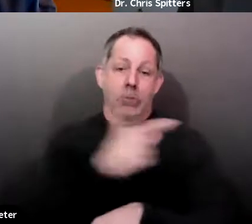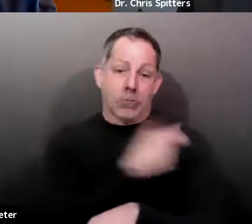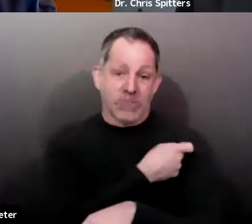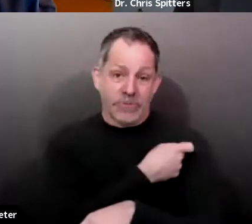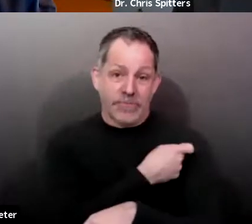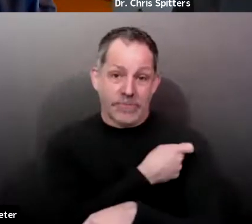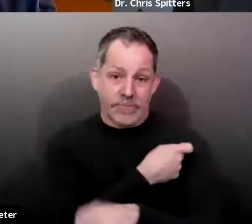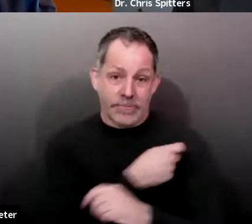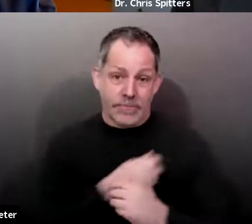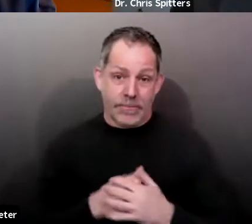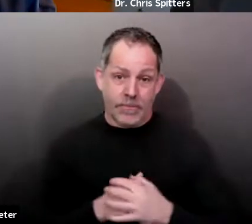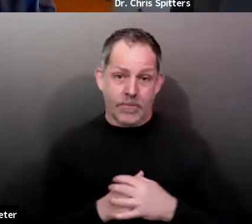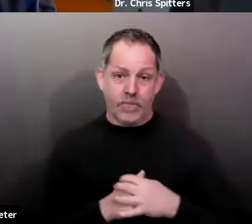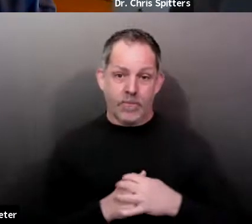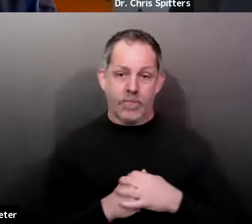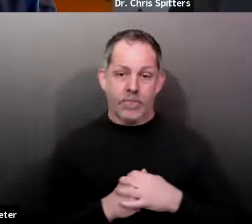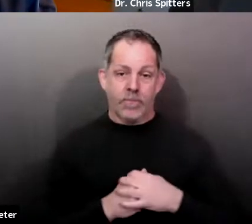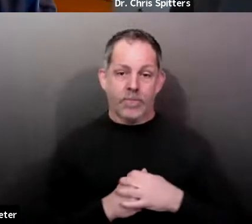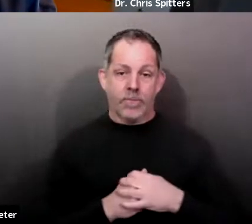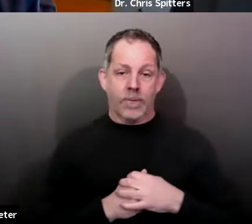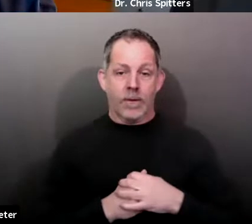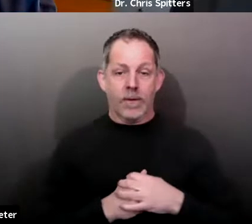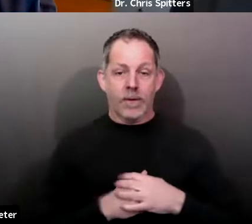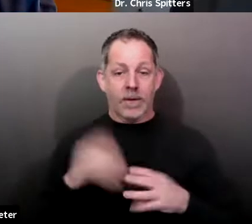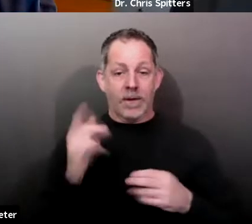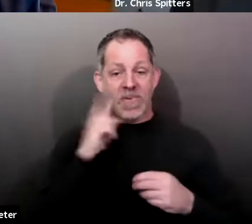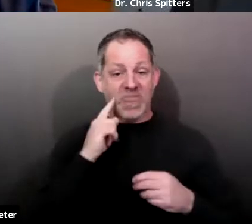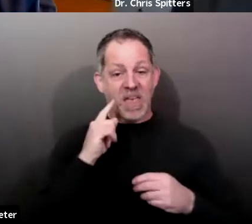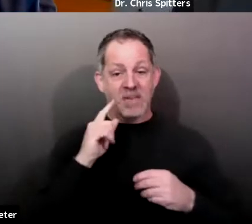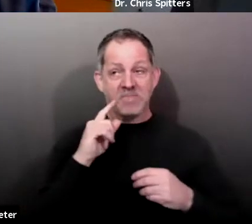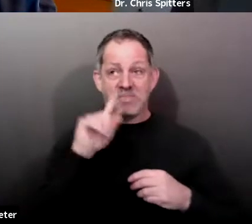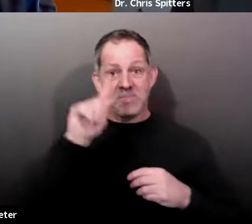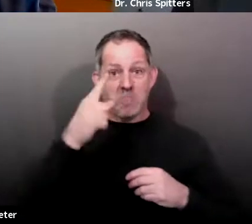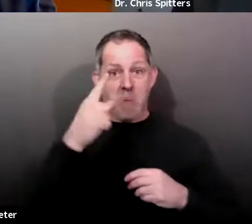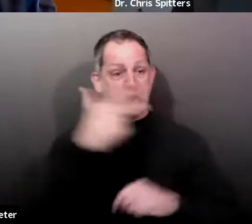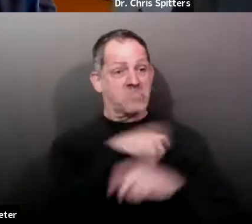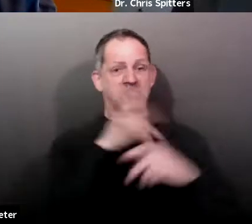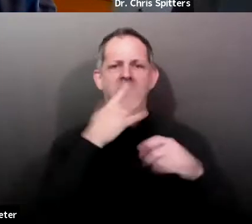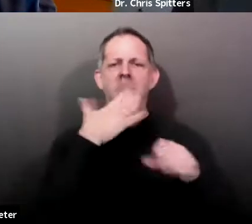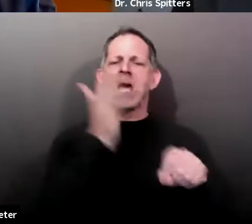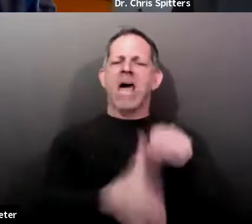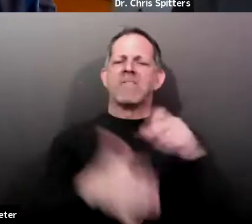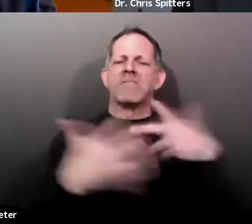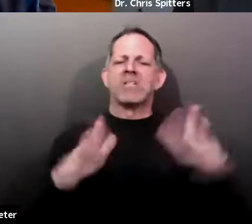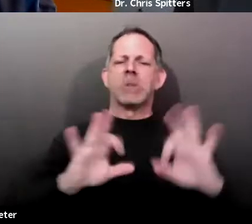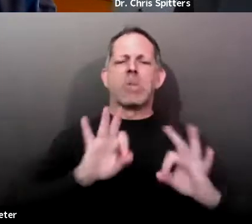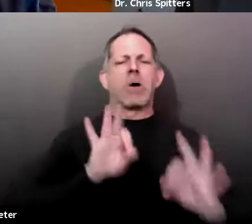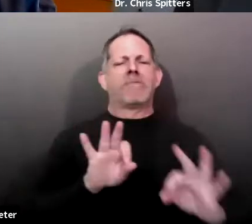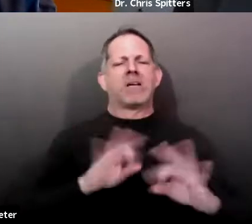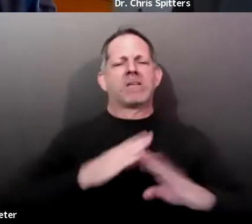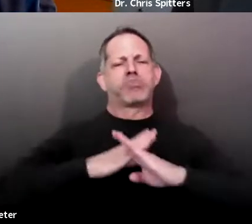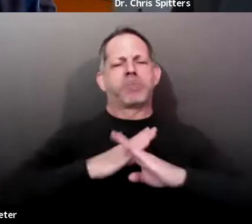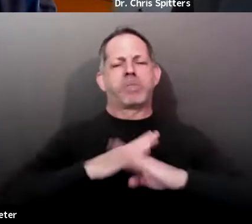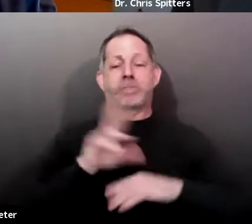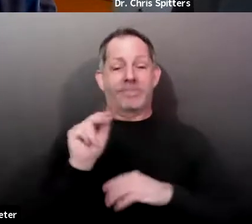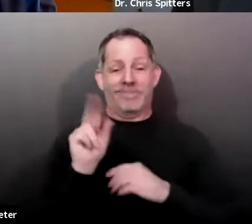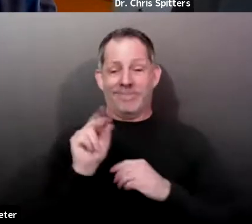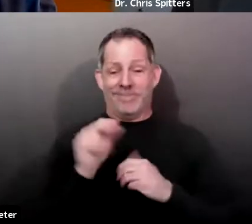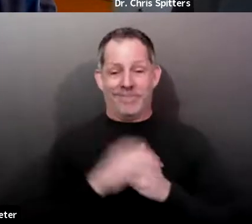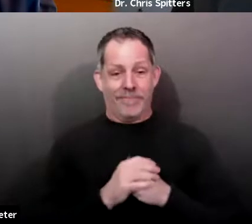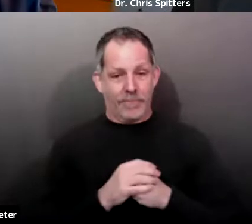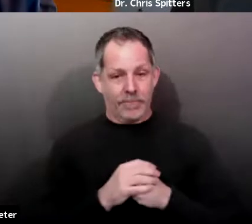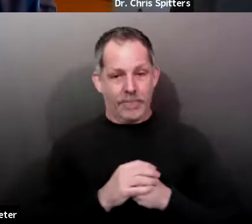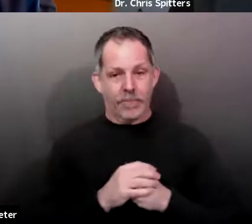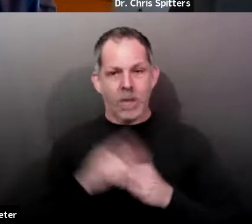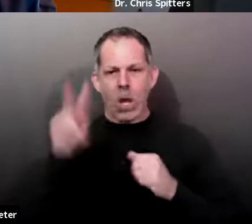way of doing good. So we, you know, we've made efforts to through our mass sites, people that have gotten the first dose that, you know,